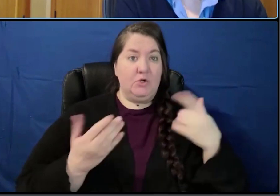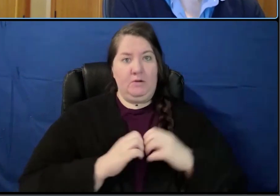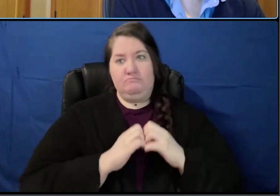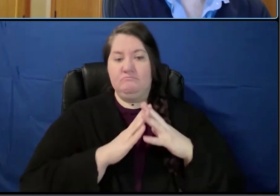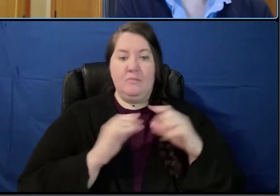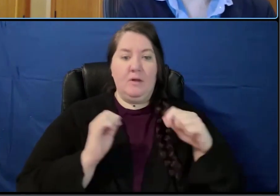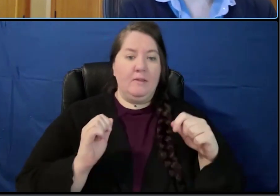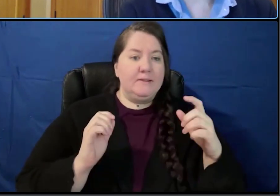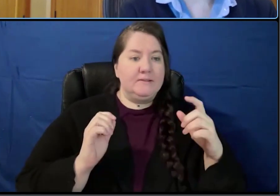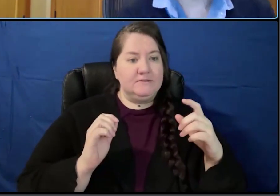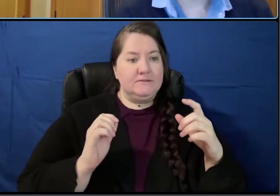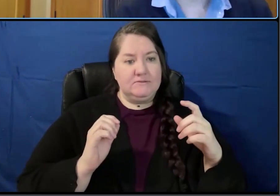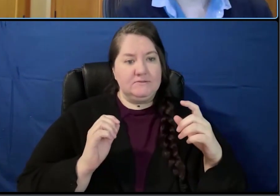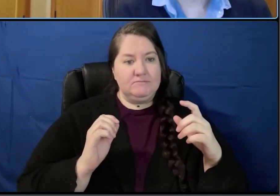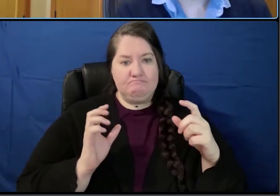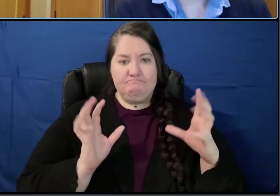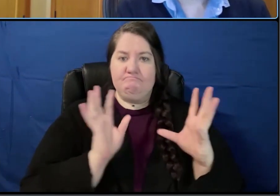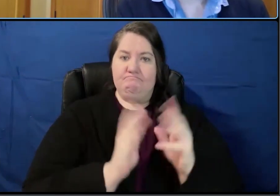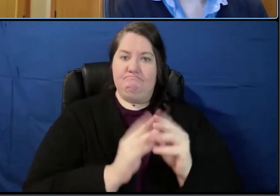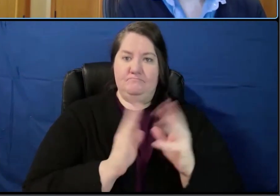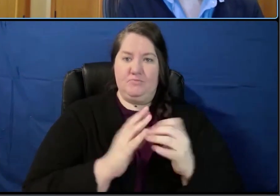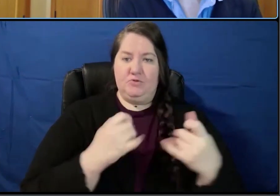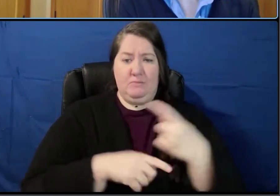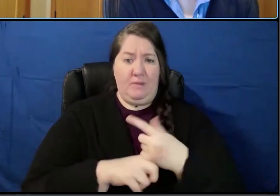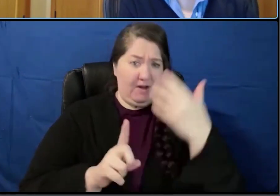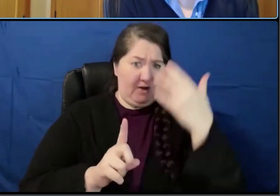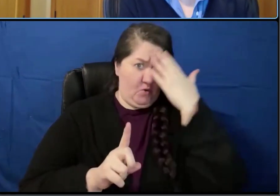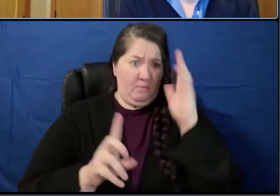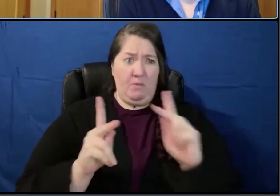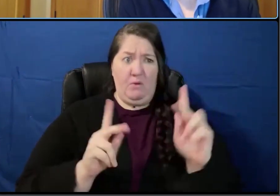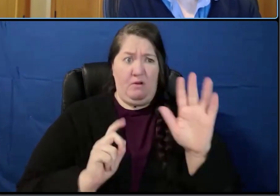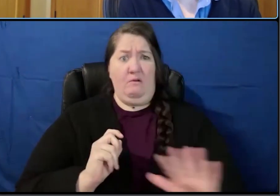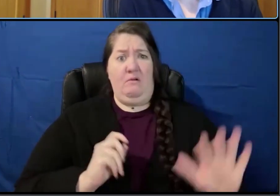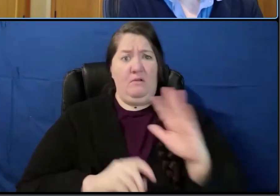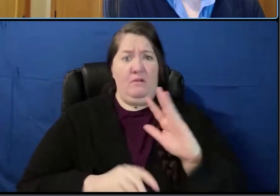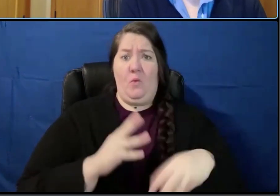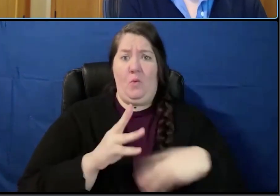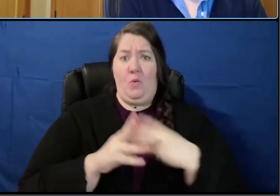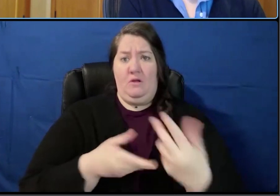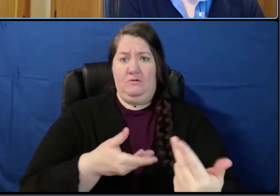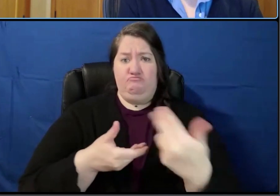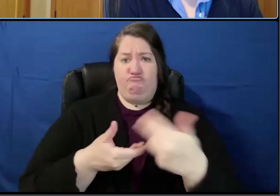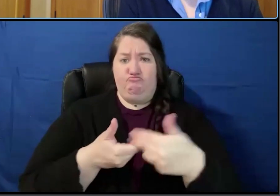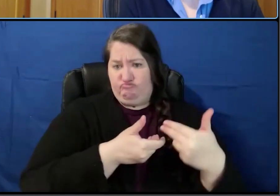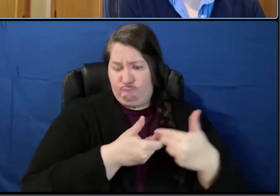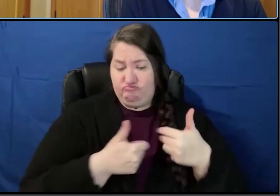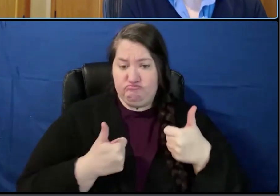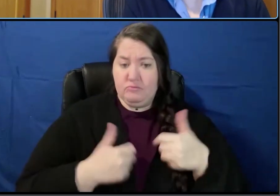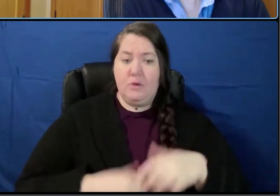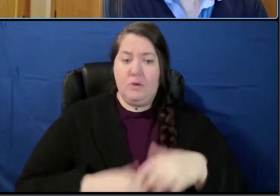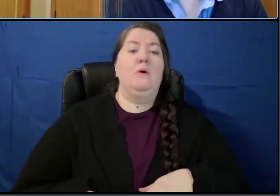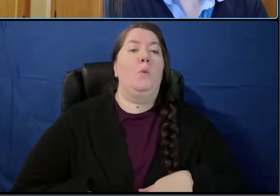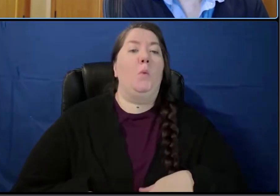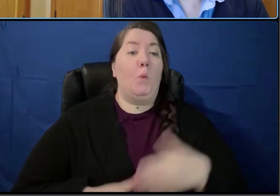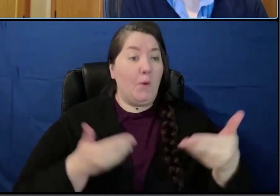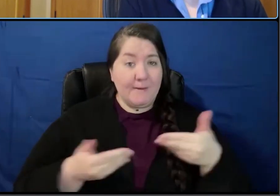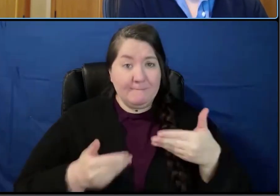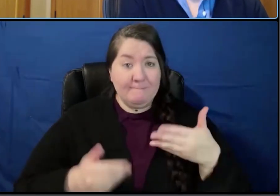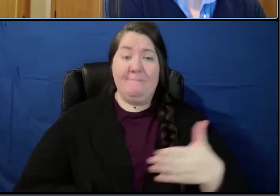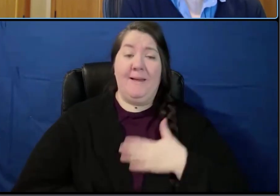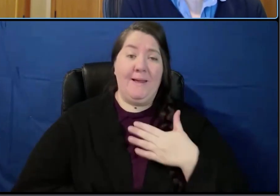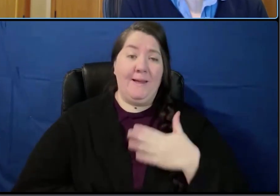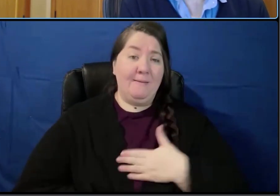symposium from. I know there are people from all over the world. So welcome. Happy Saturday.